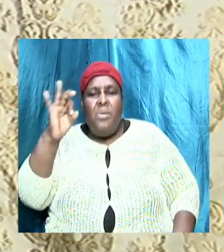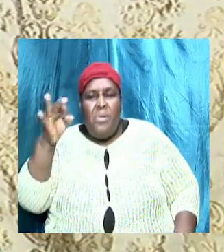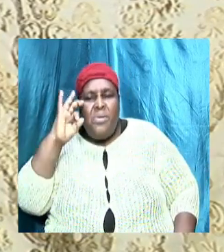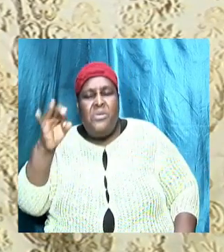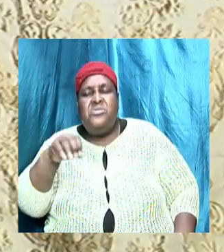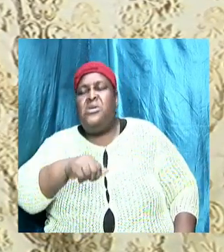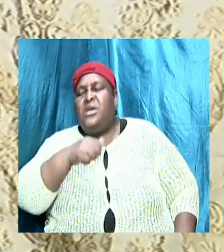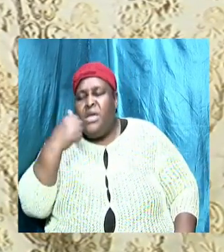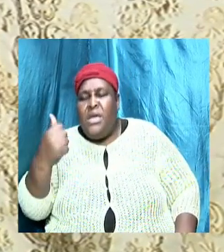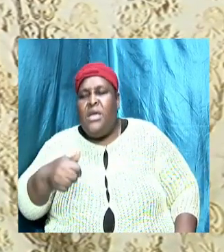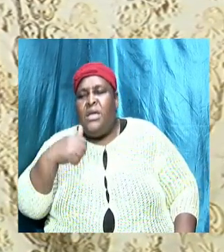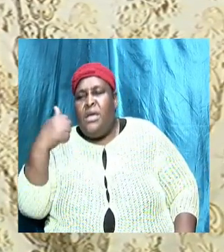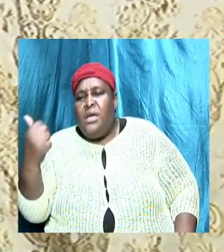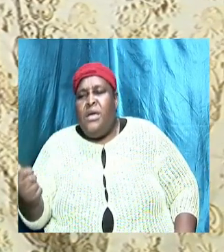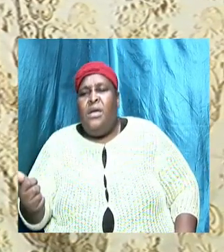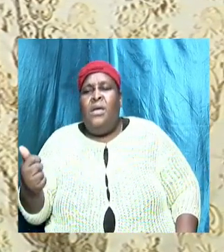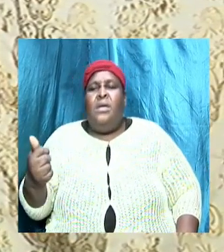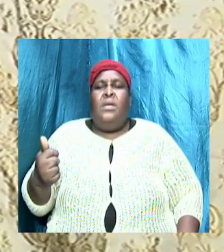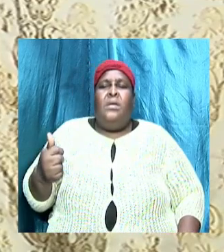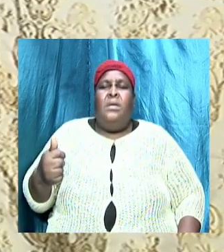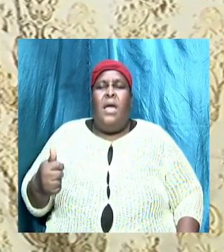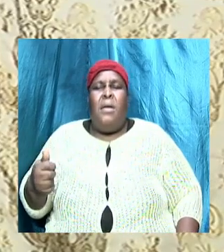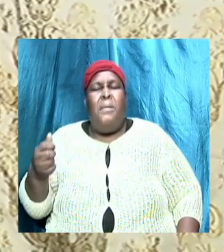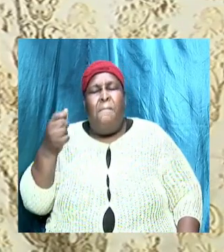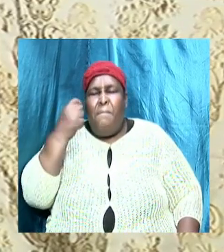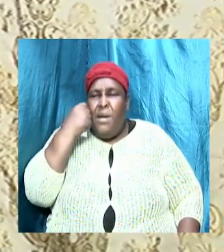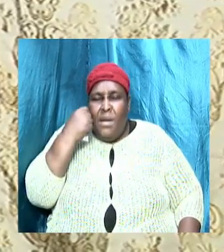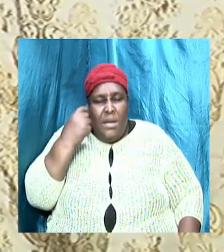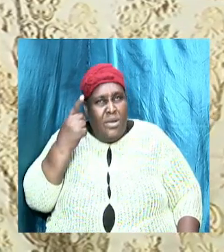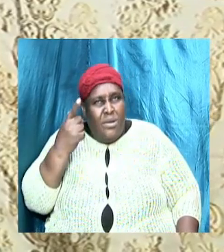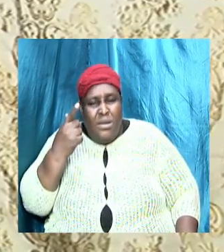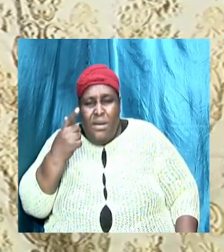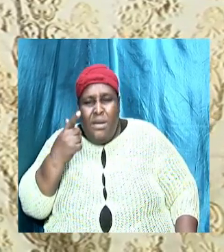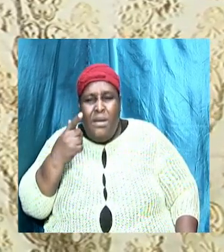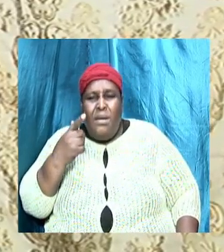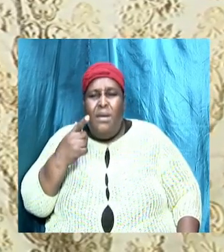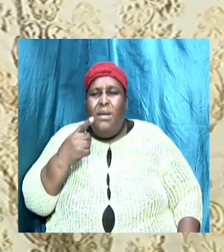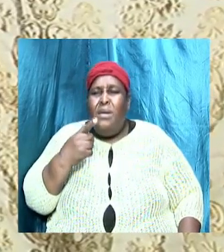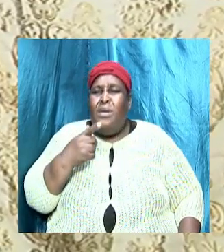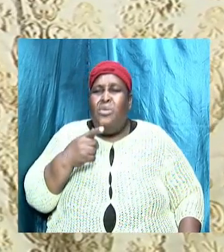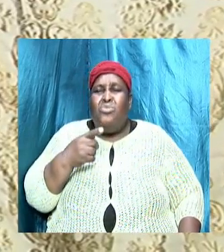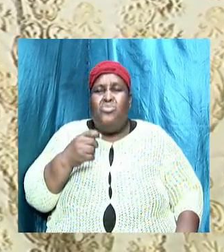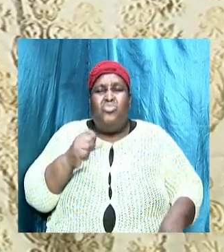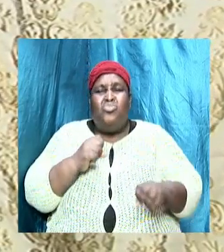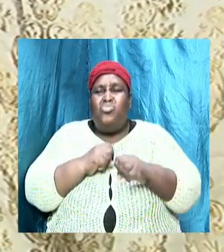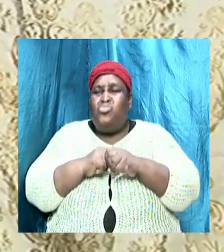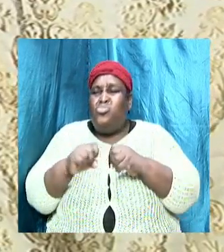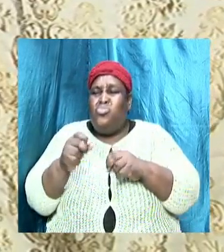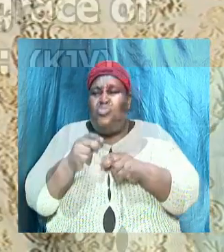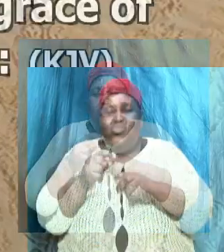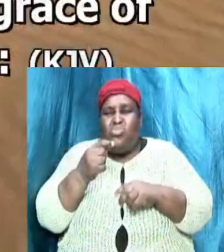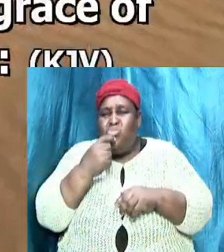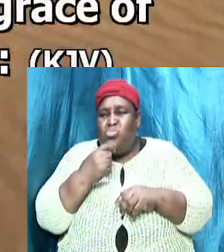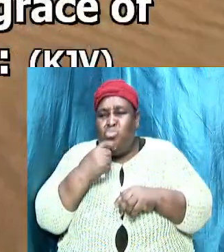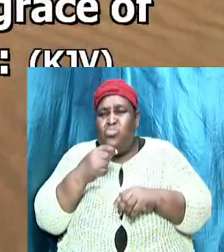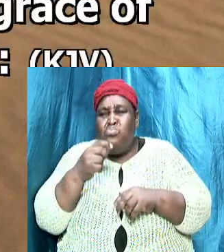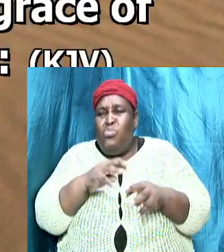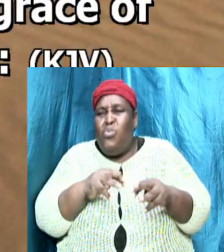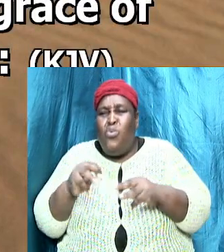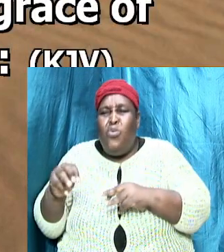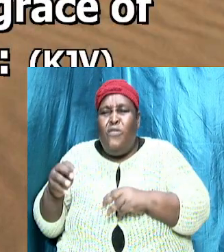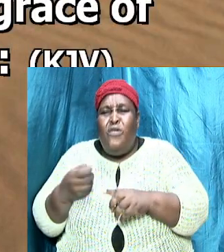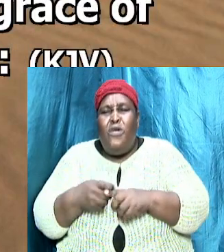be I marvel that you are so soon removed from him that called you